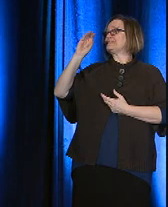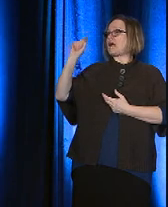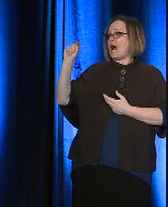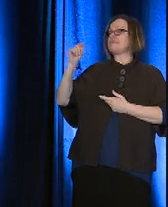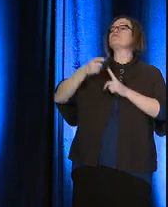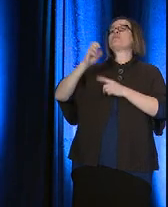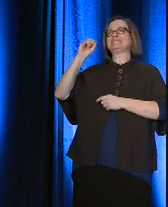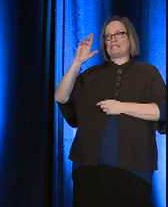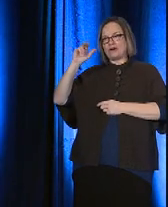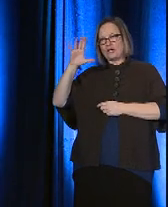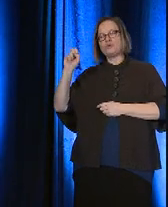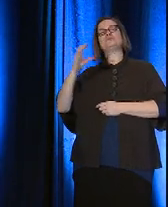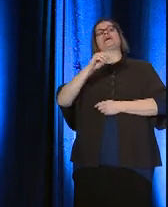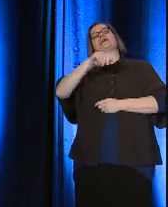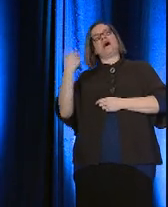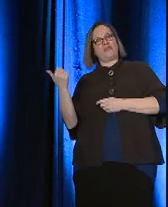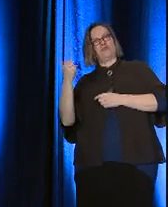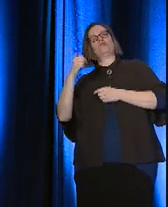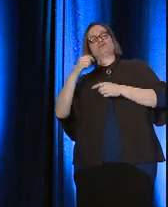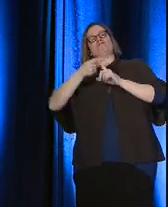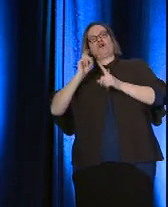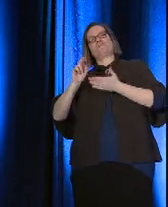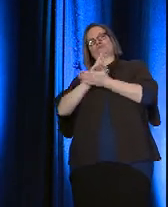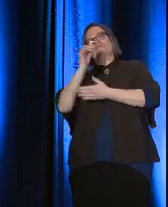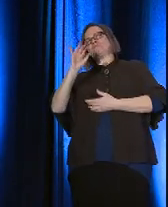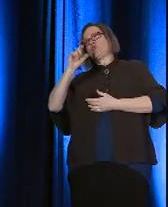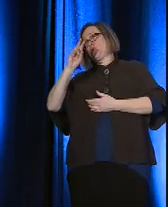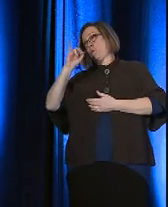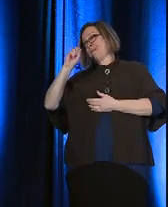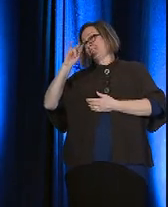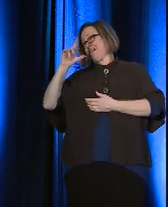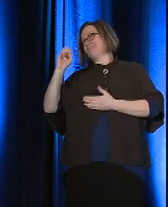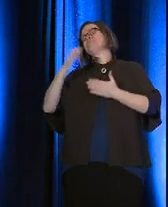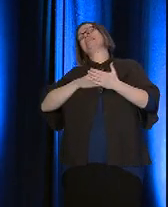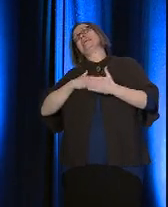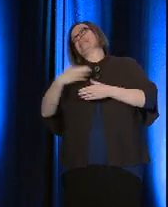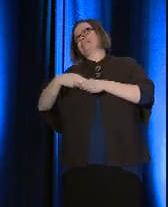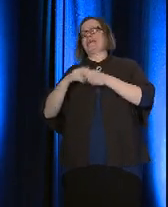Williams from the University of Louisville. Please join me in thanking these members of the committee.